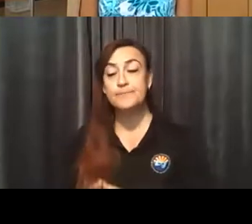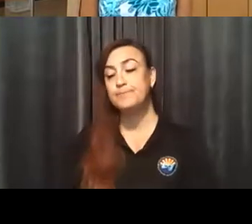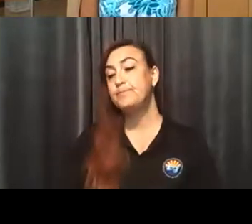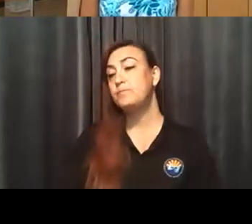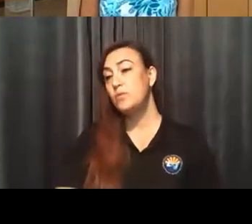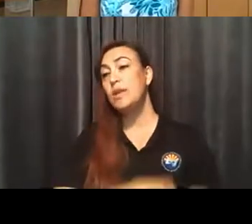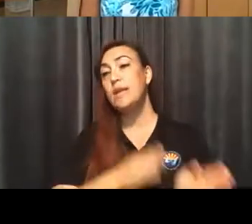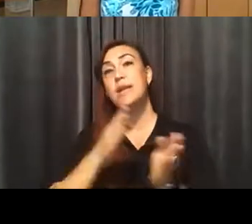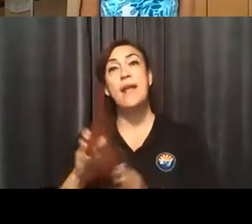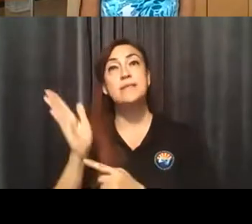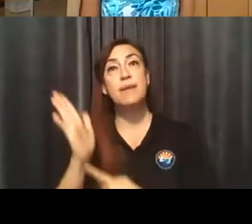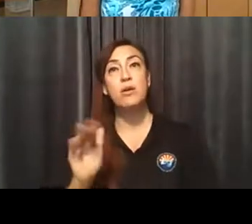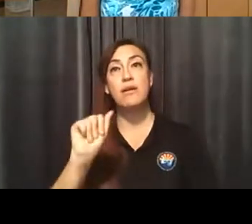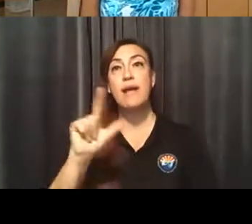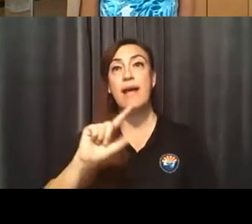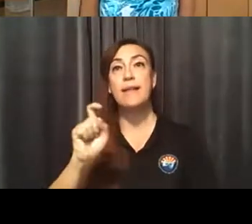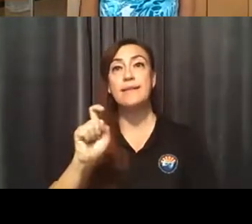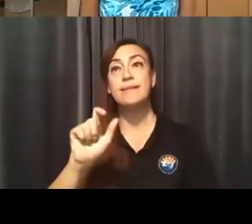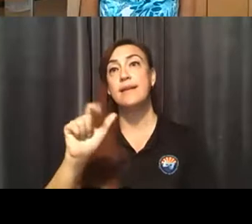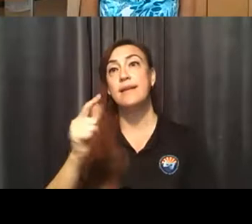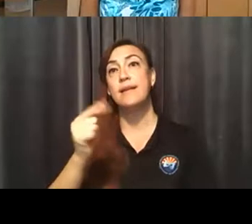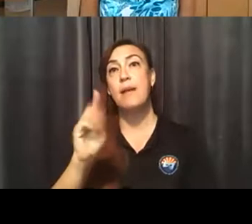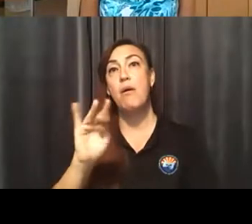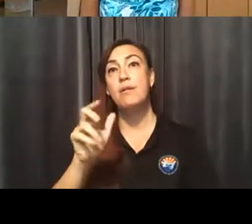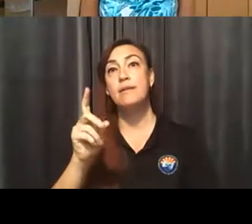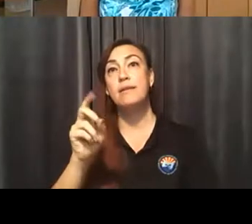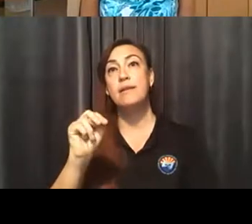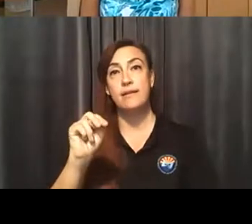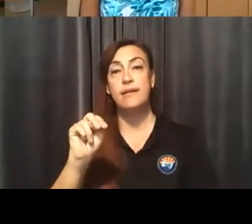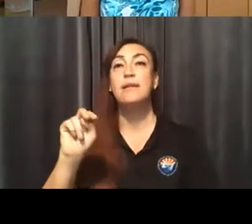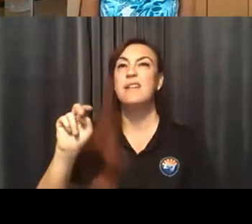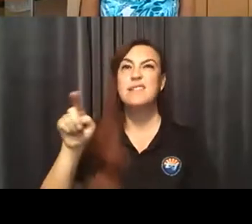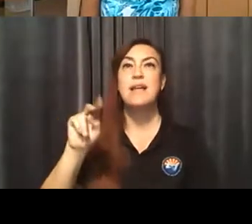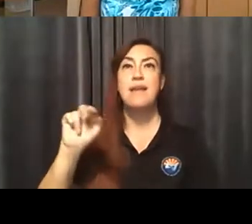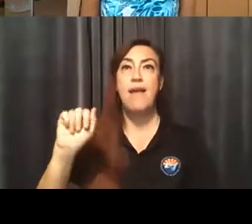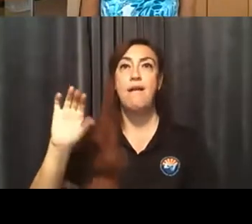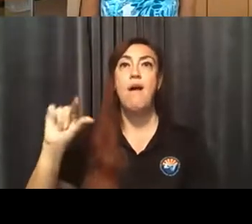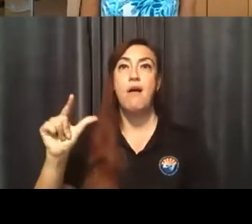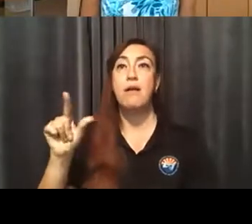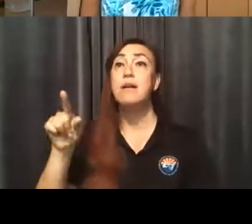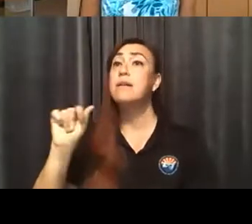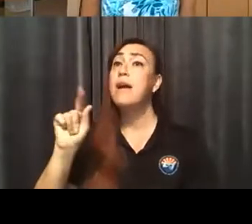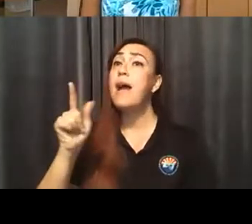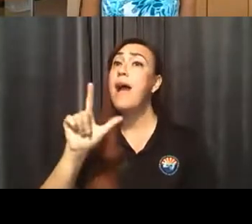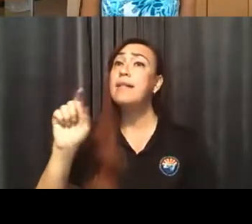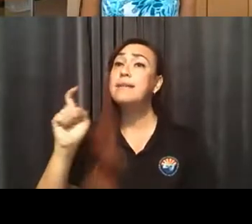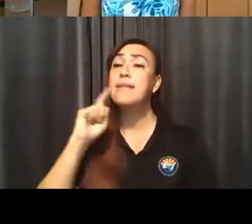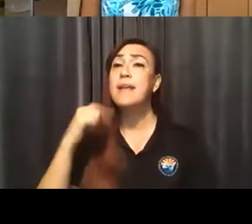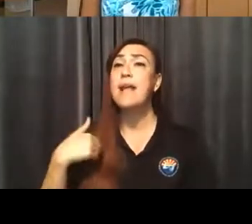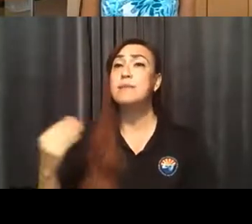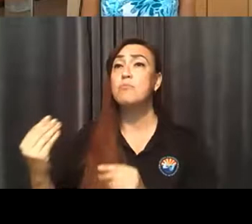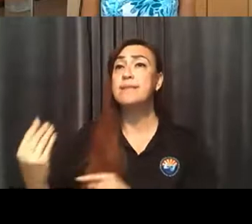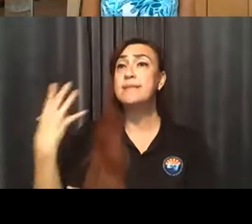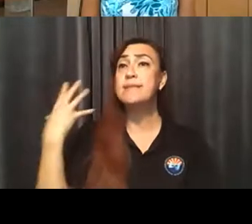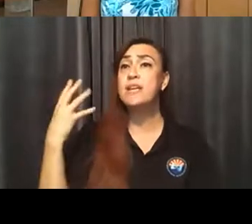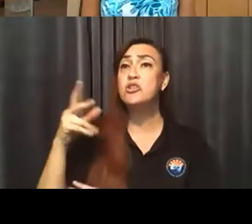speaker, Alex Gabaldon with NACOG. Alex has a presentation, I believe, that will get up on the screen for